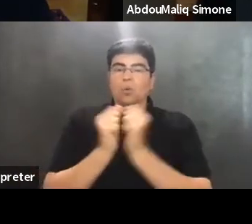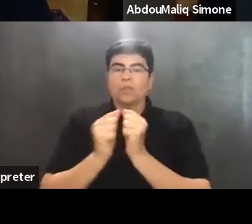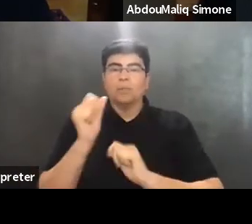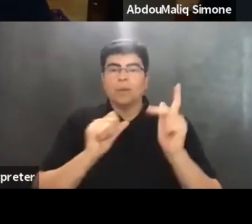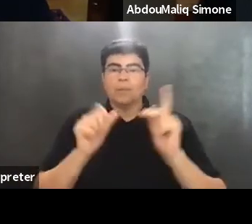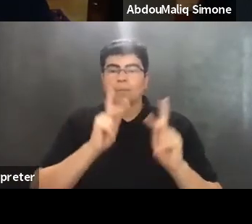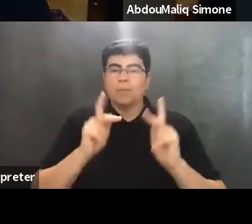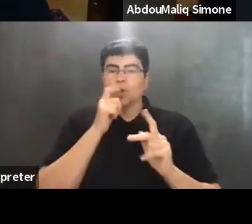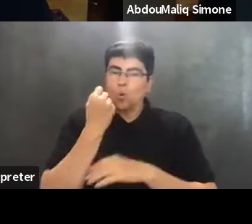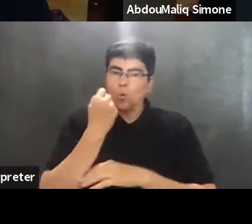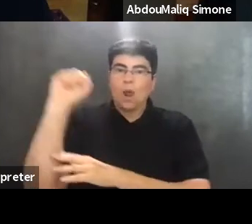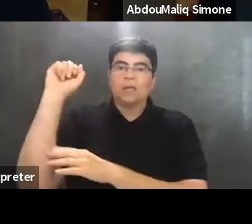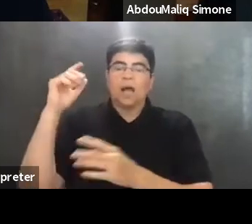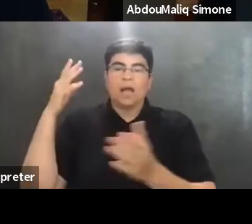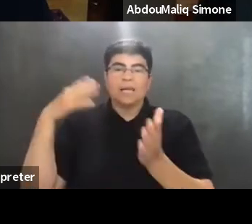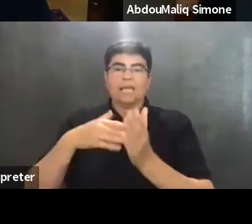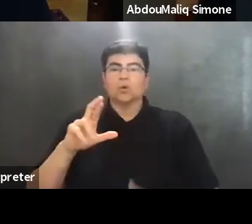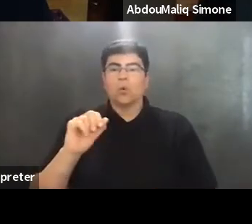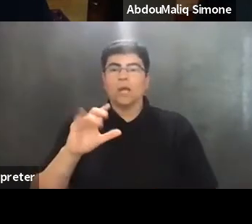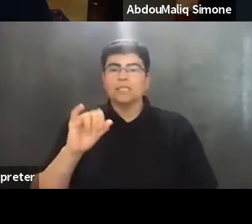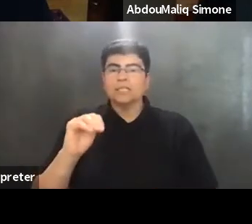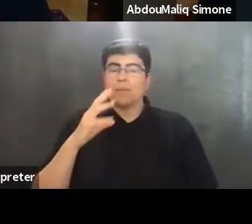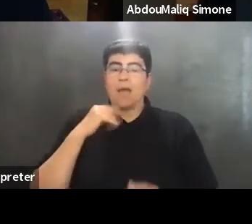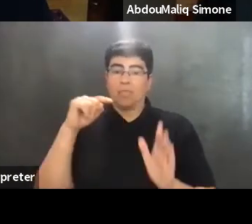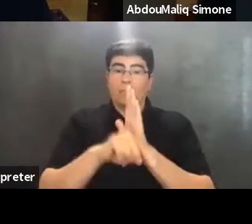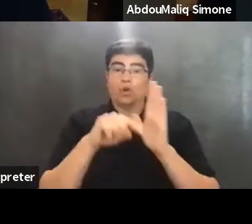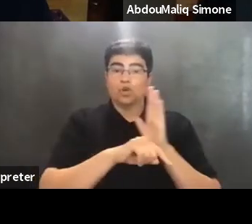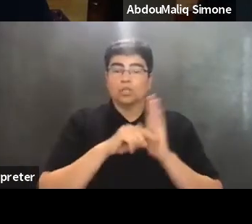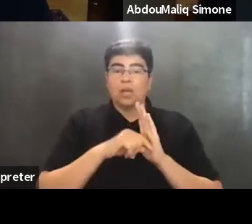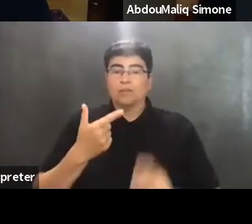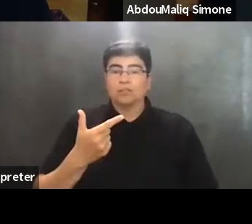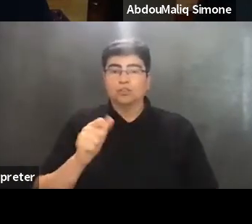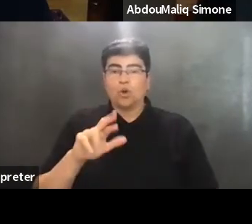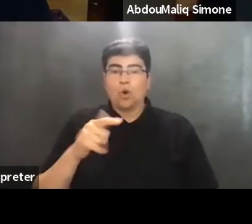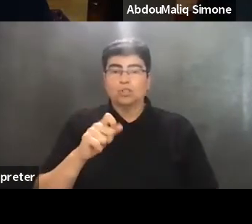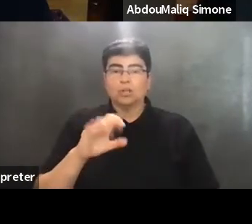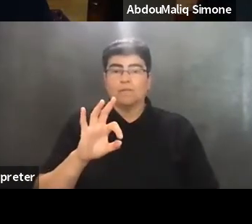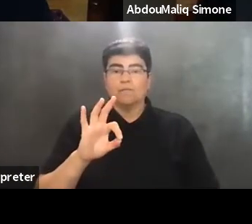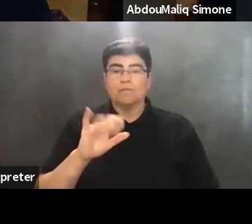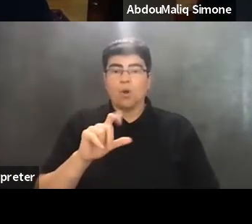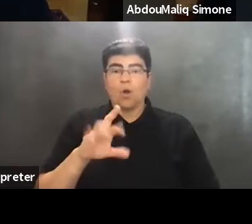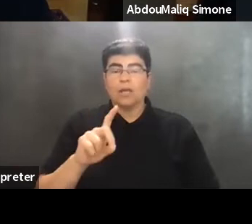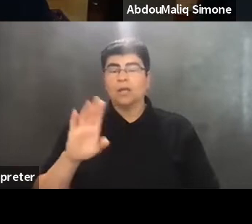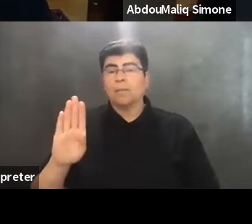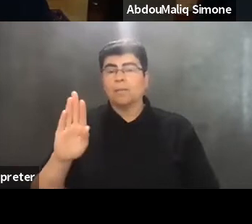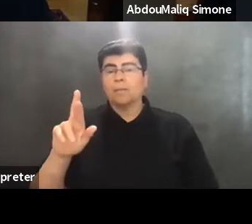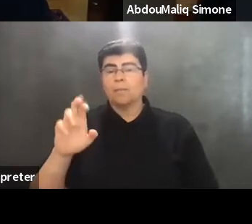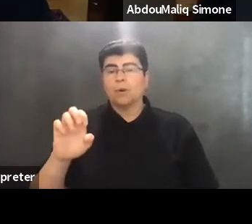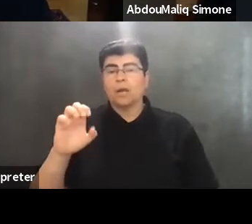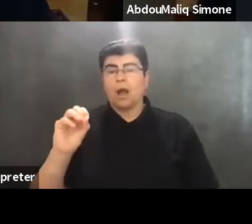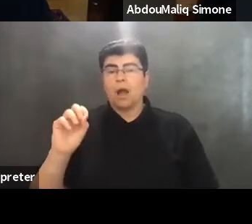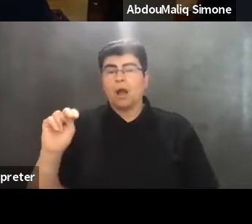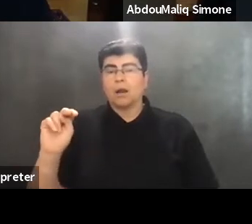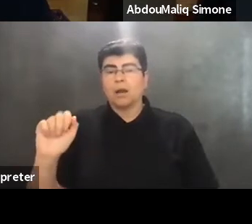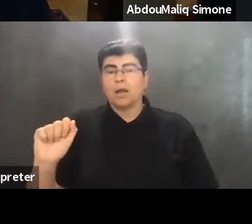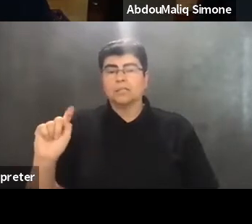rising up against racism in solidarity general, and against the murders of George Floyd and Breonna Taylor, and others in particular.